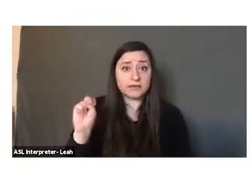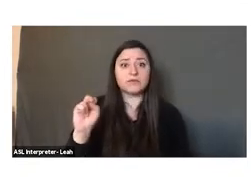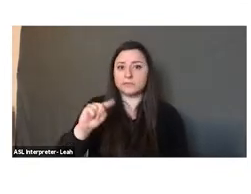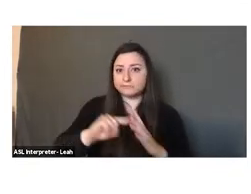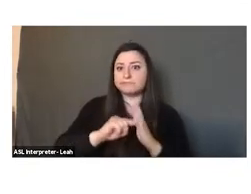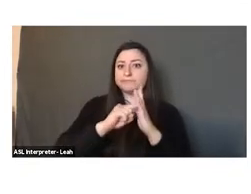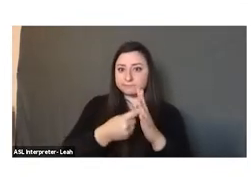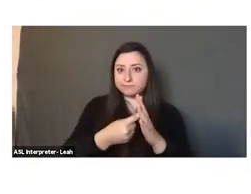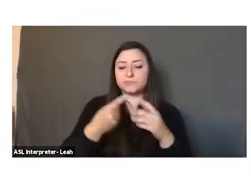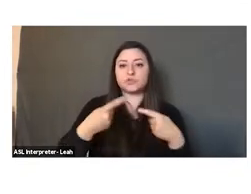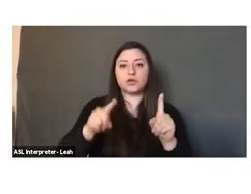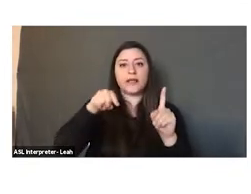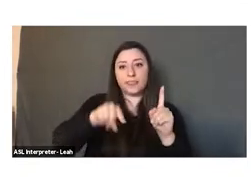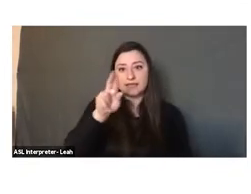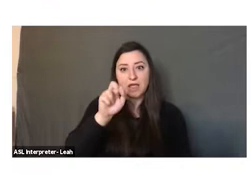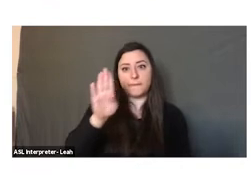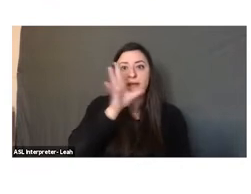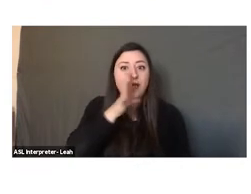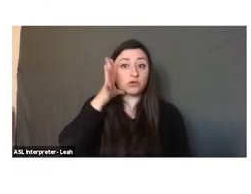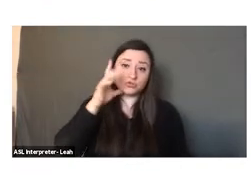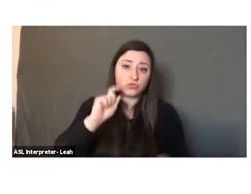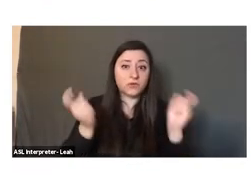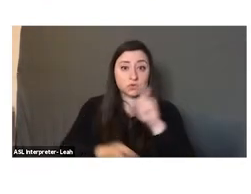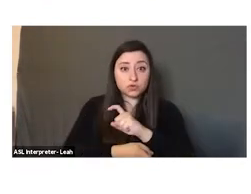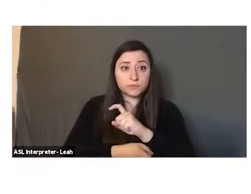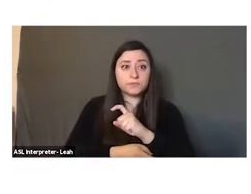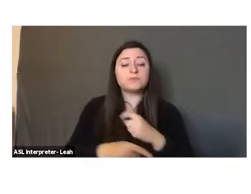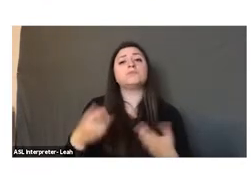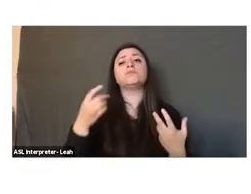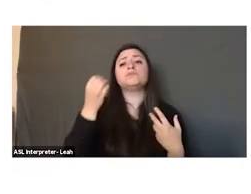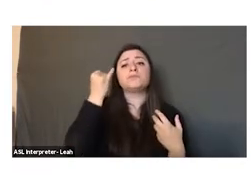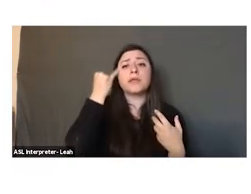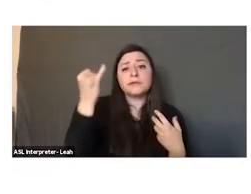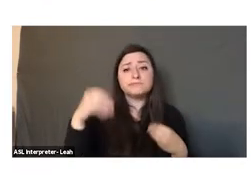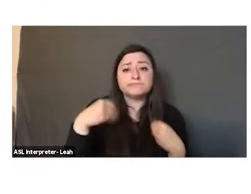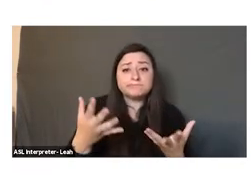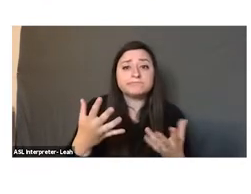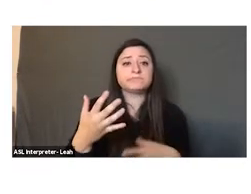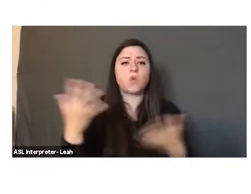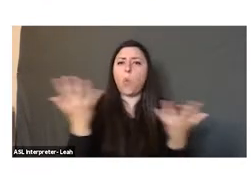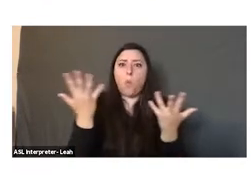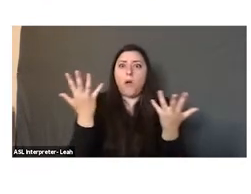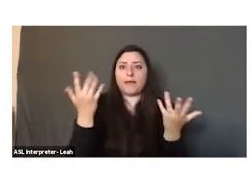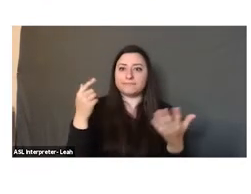during this Arab agricultural revolution. Let me give you an idea of what products are they. So,